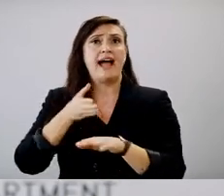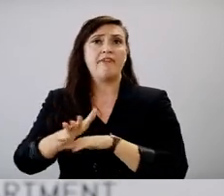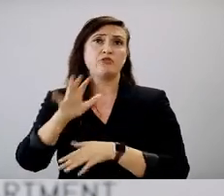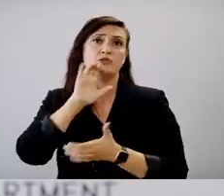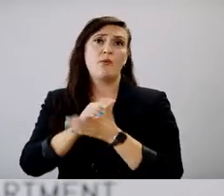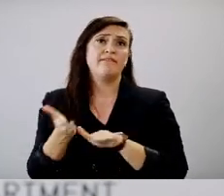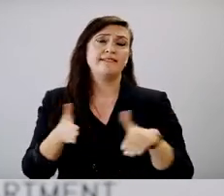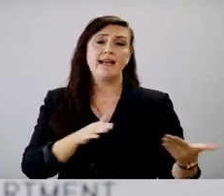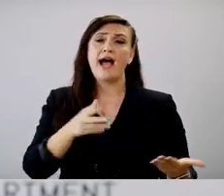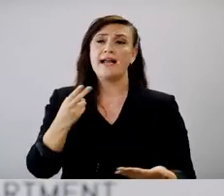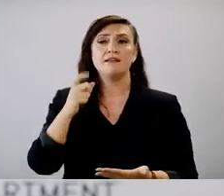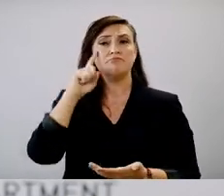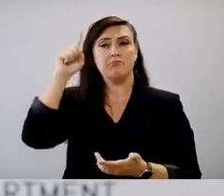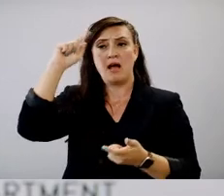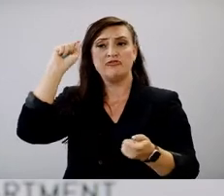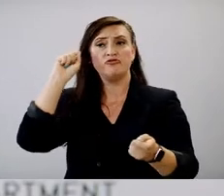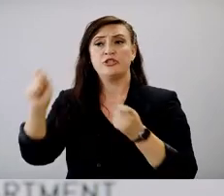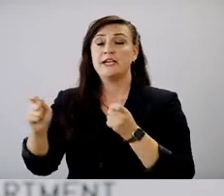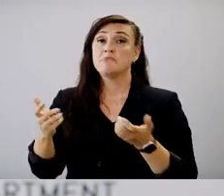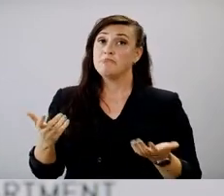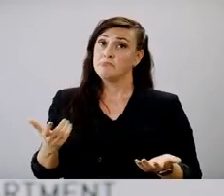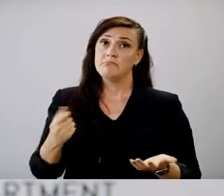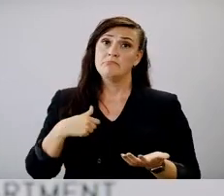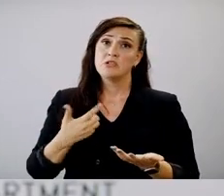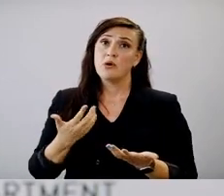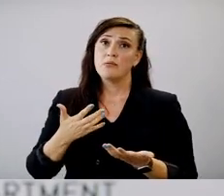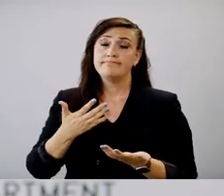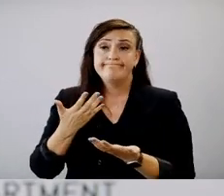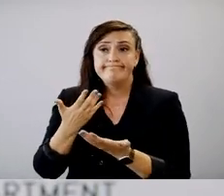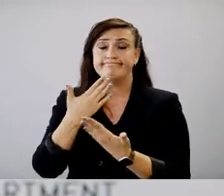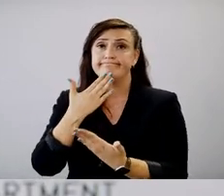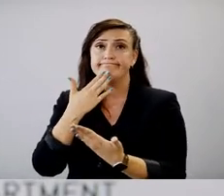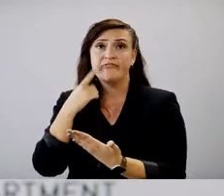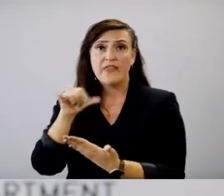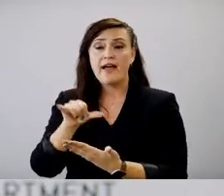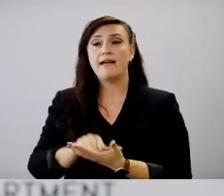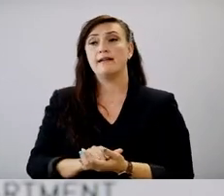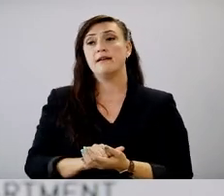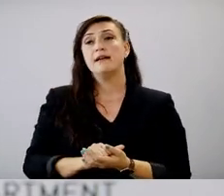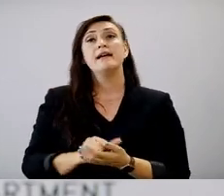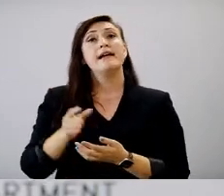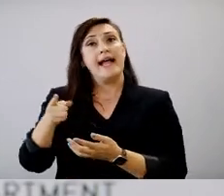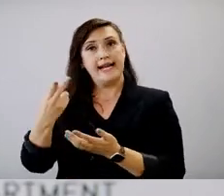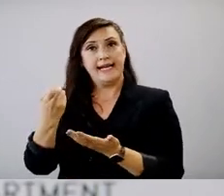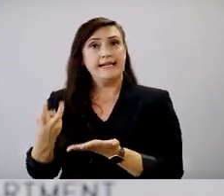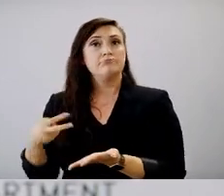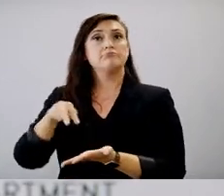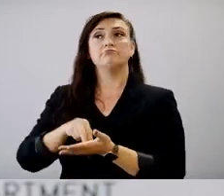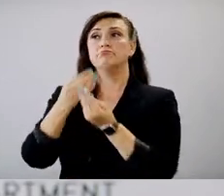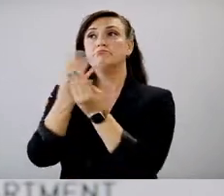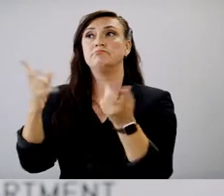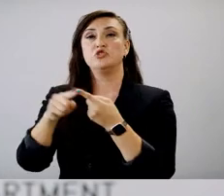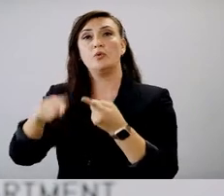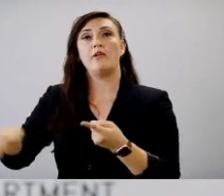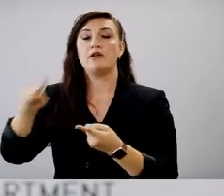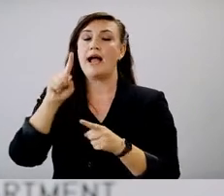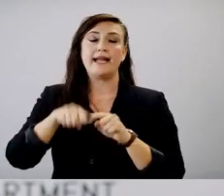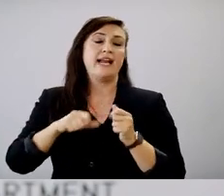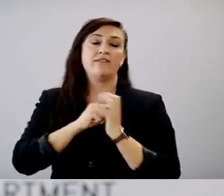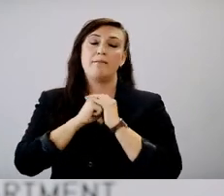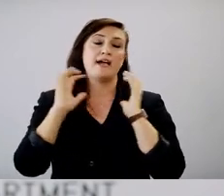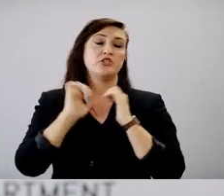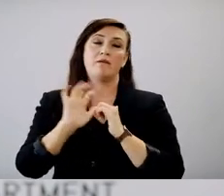vaccinated based on his personal experience and then speaking out to encourage others because I, I can't even imagine that loss.